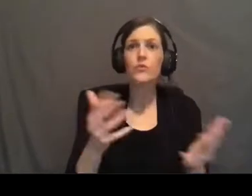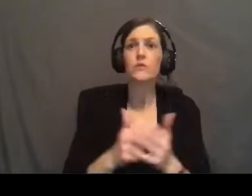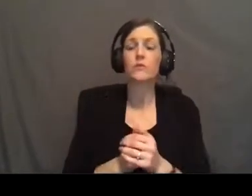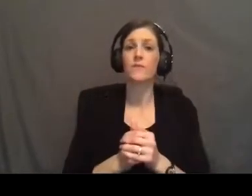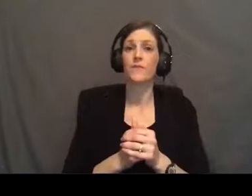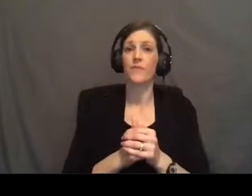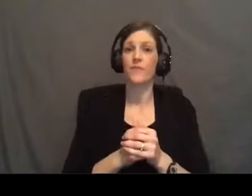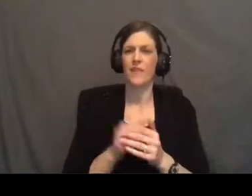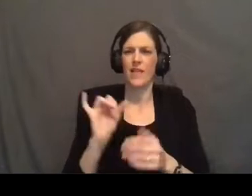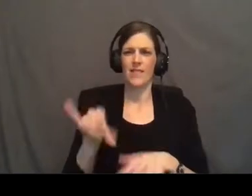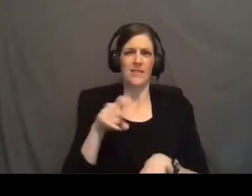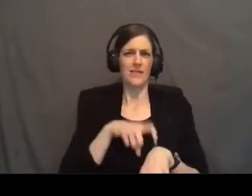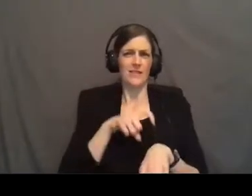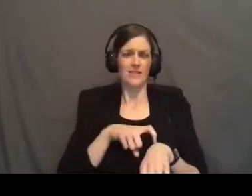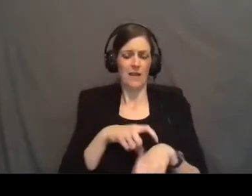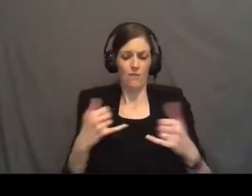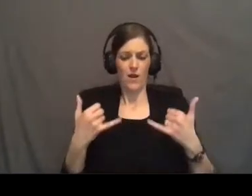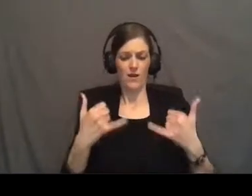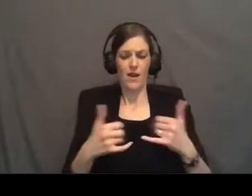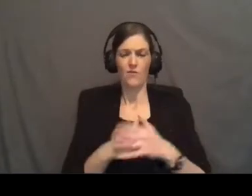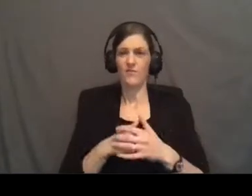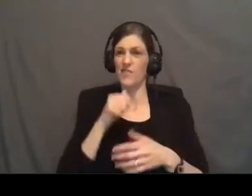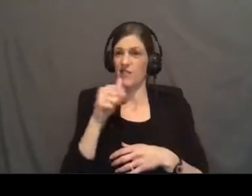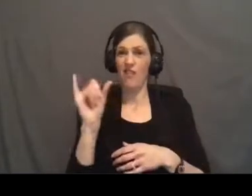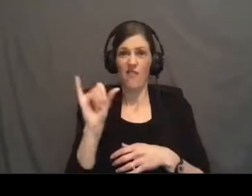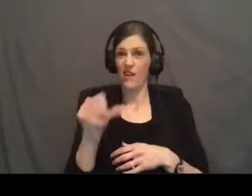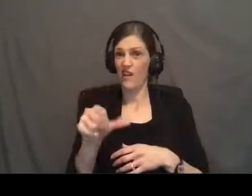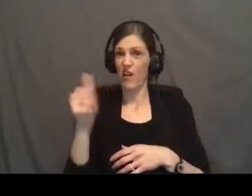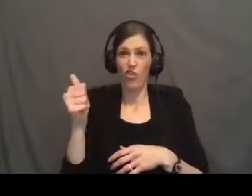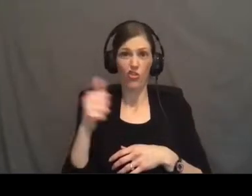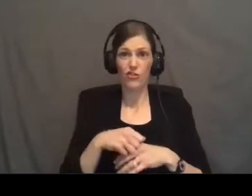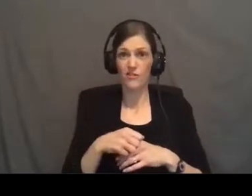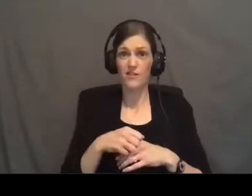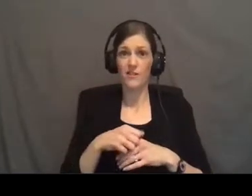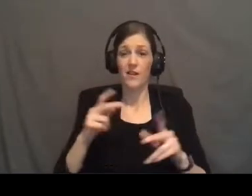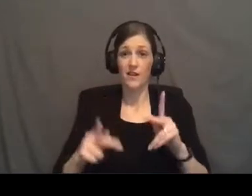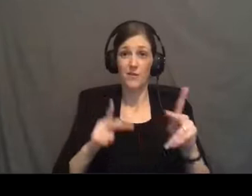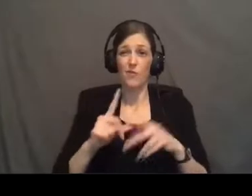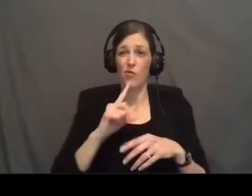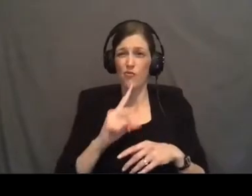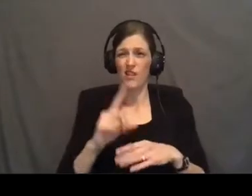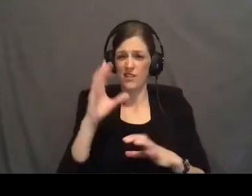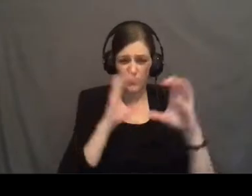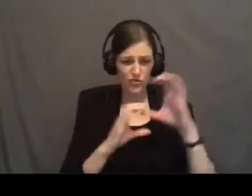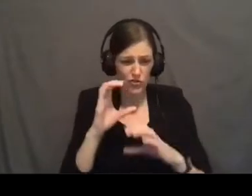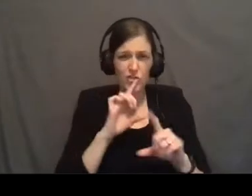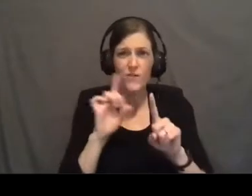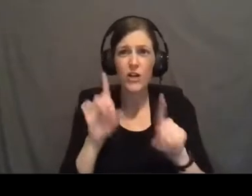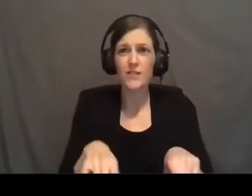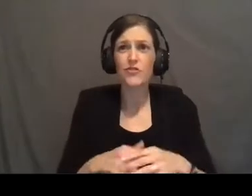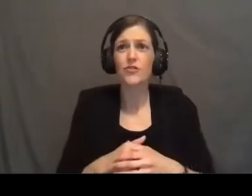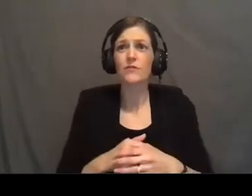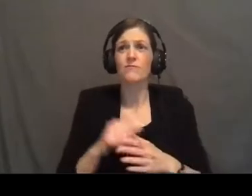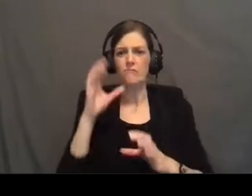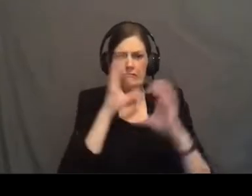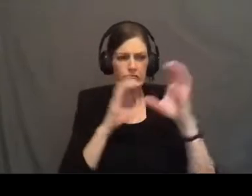this is a season unlike any other where people are really looking for answers they're